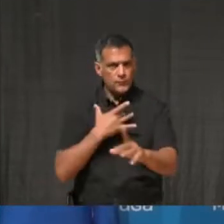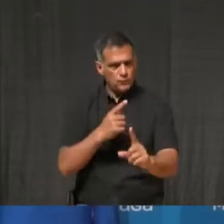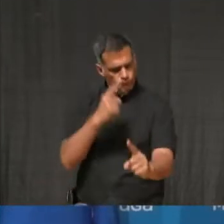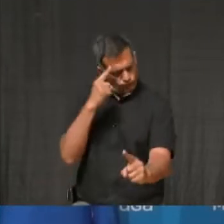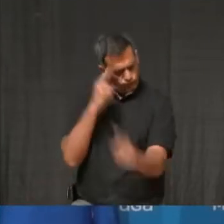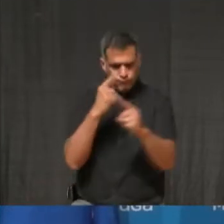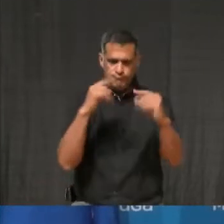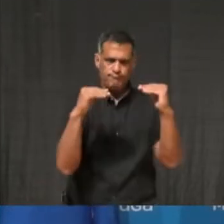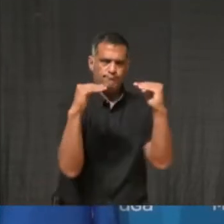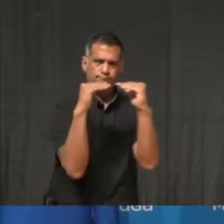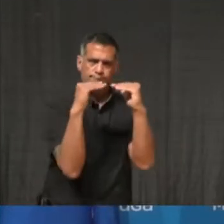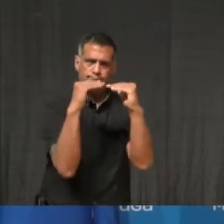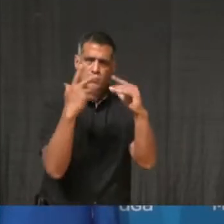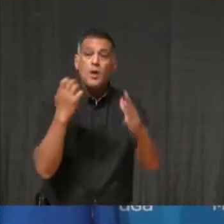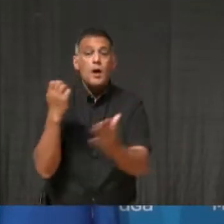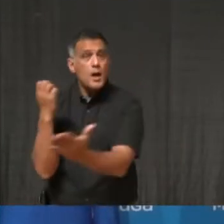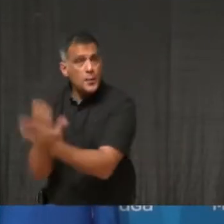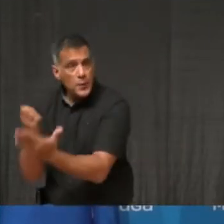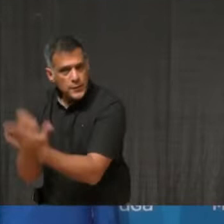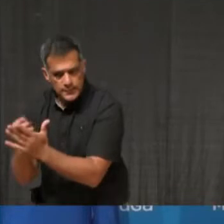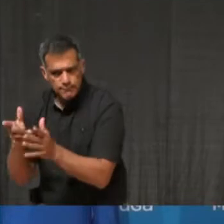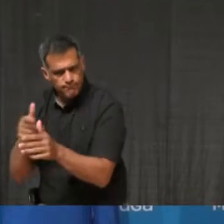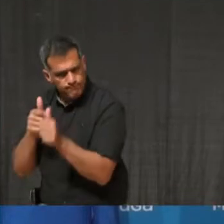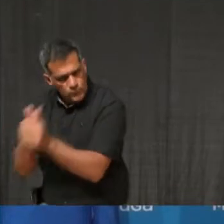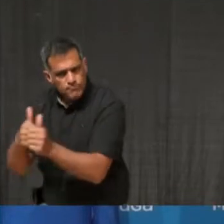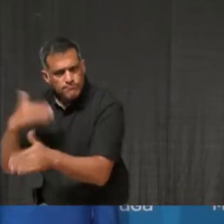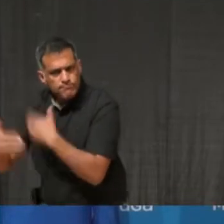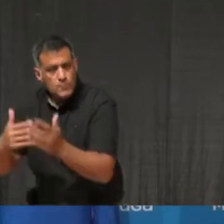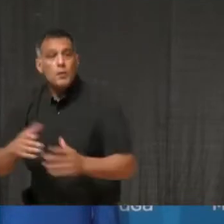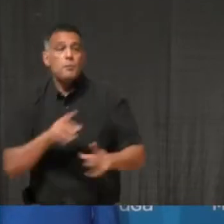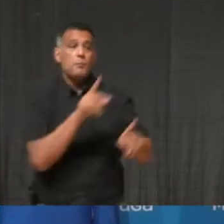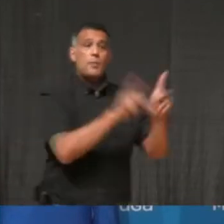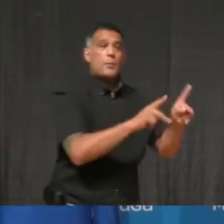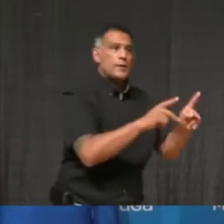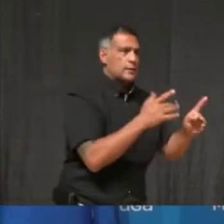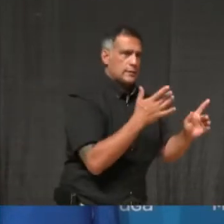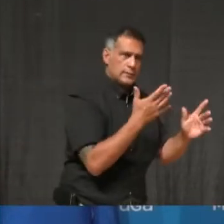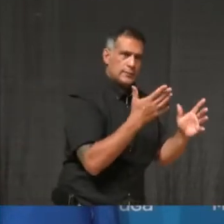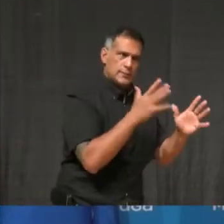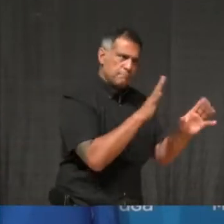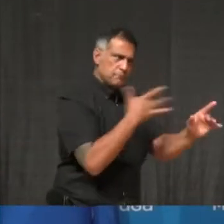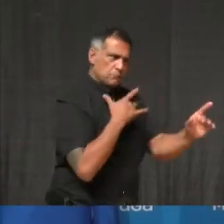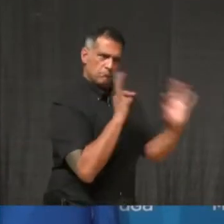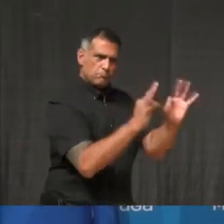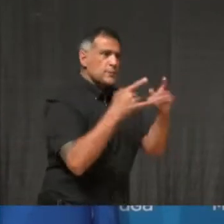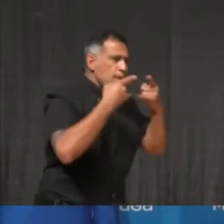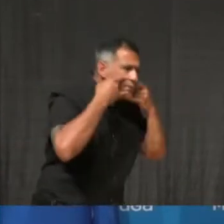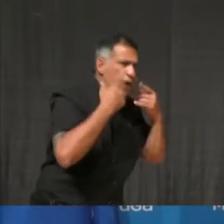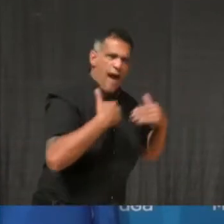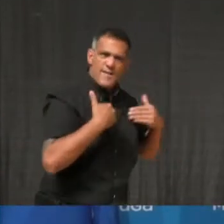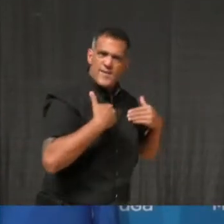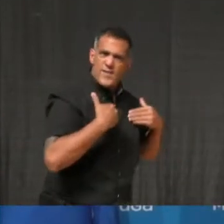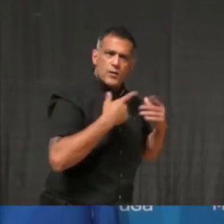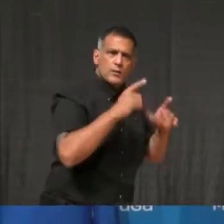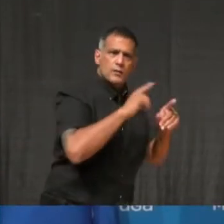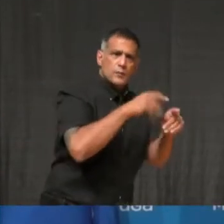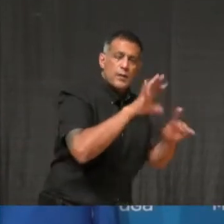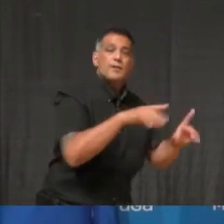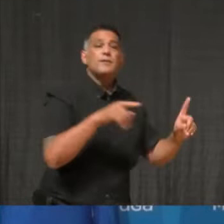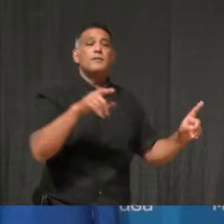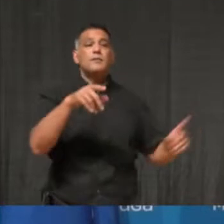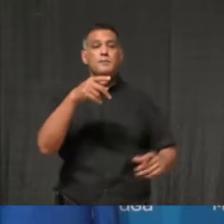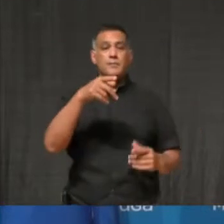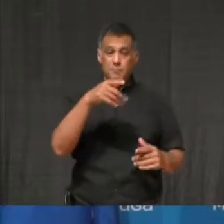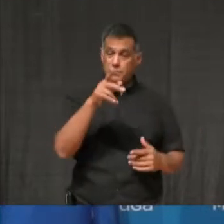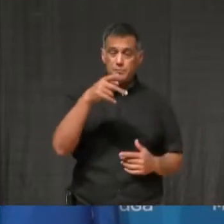move forward and that our residents can make ends meet. To that end, the Peel Region mayors are working on a